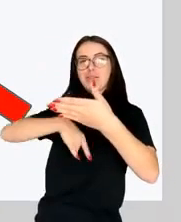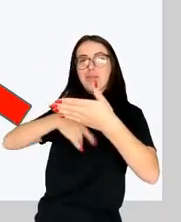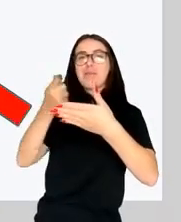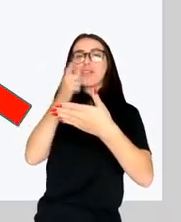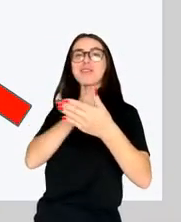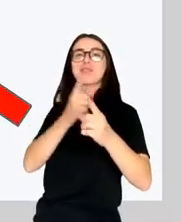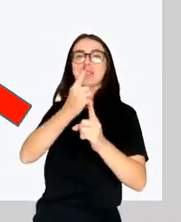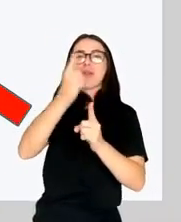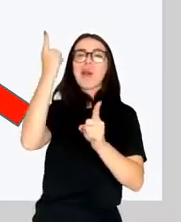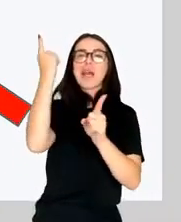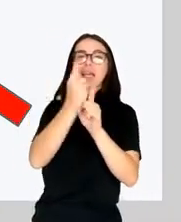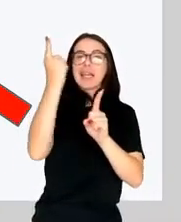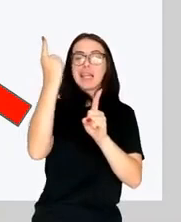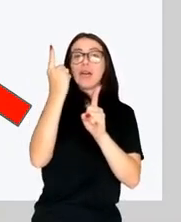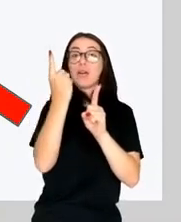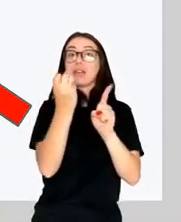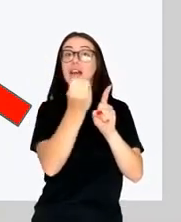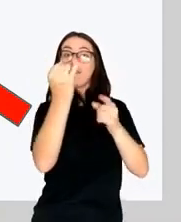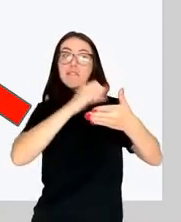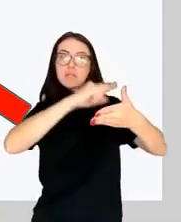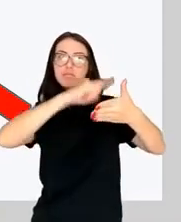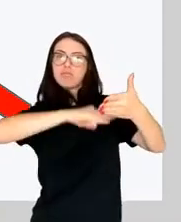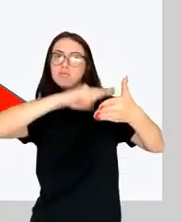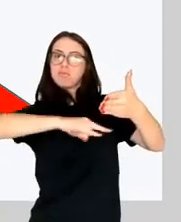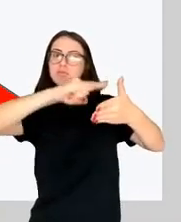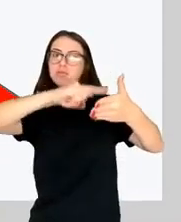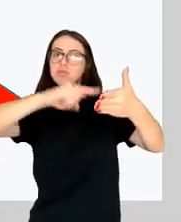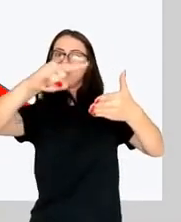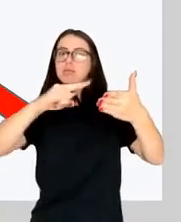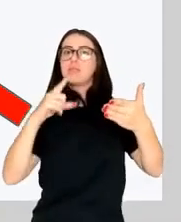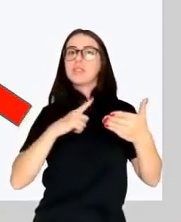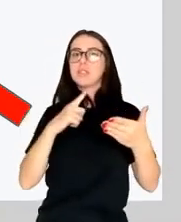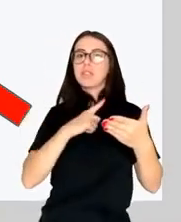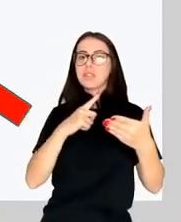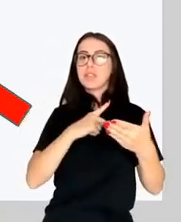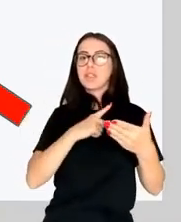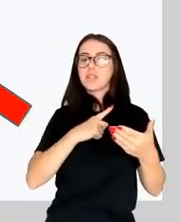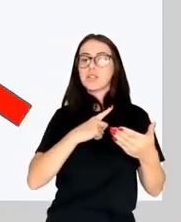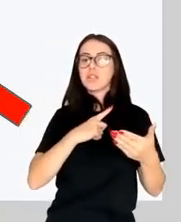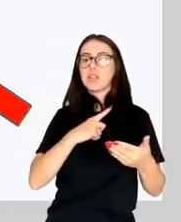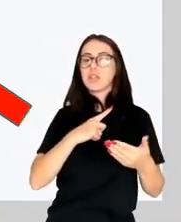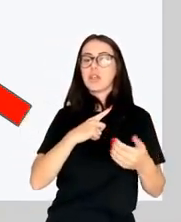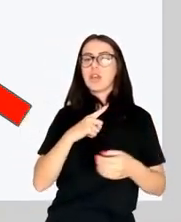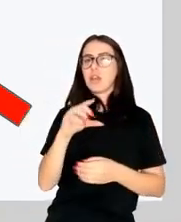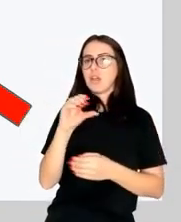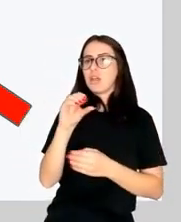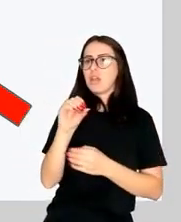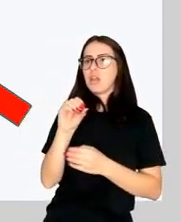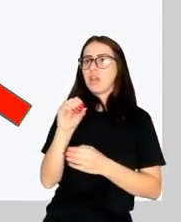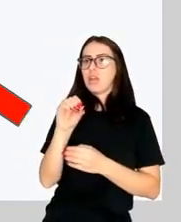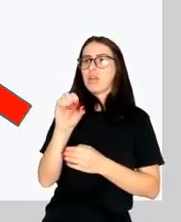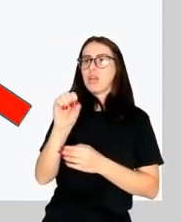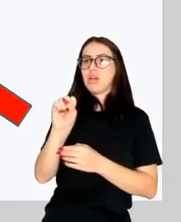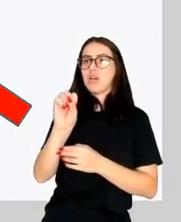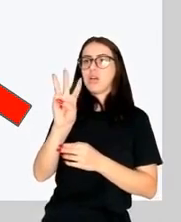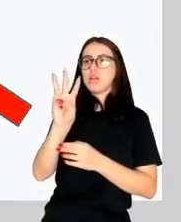also seemed to be including a person named Hidel, and our engineers didn't understand what they'd done wrong.